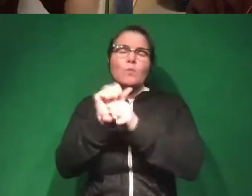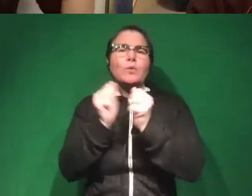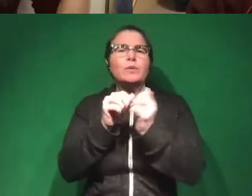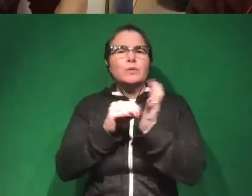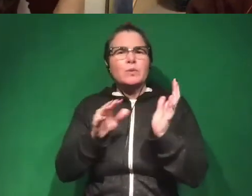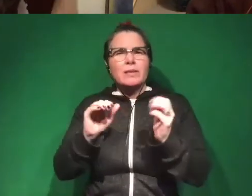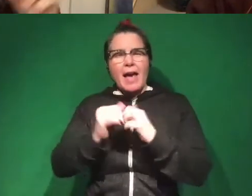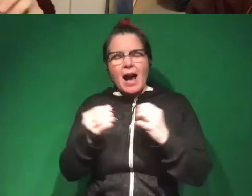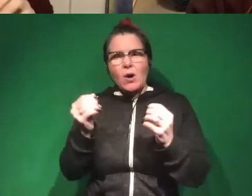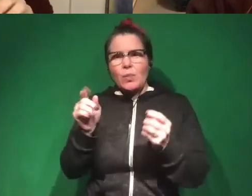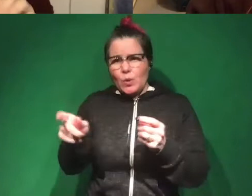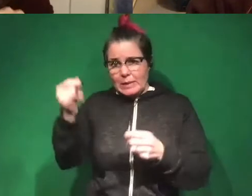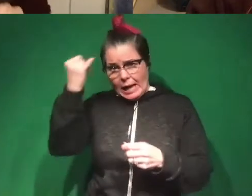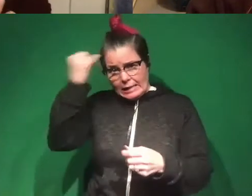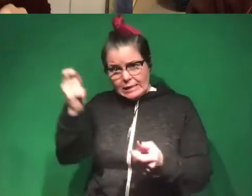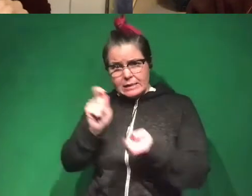those ideas